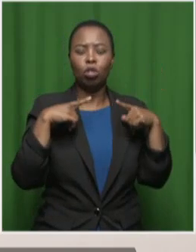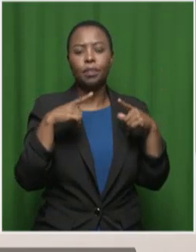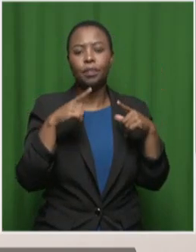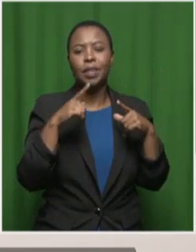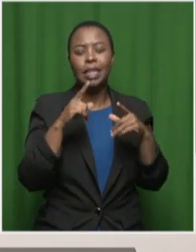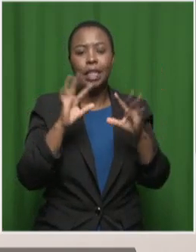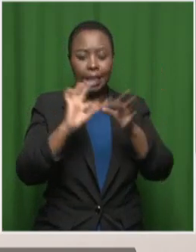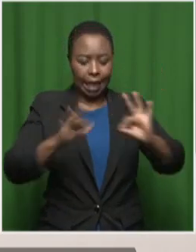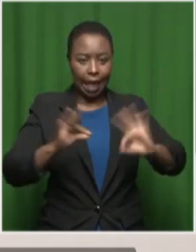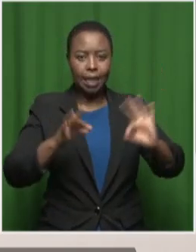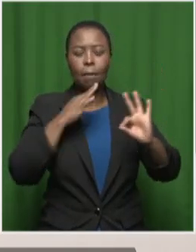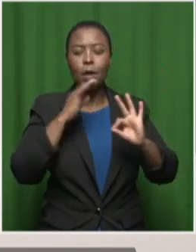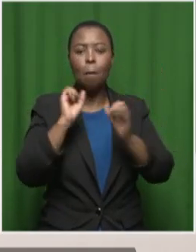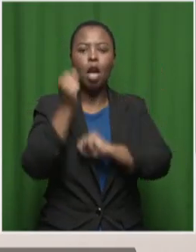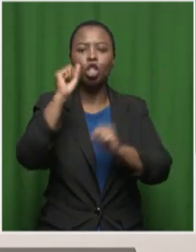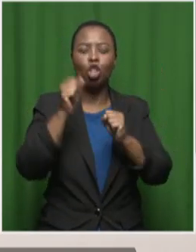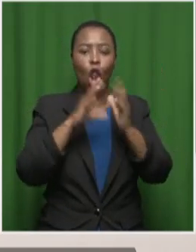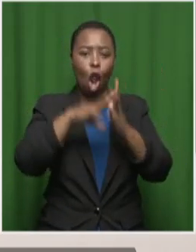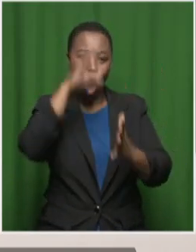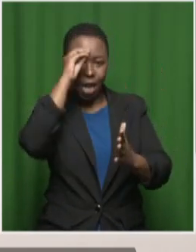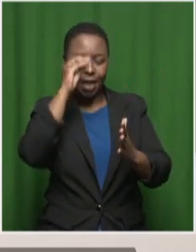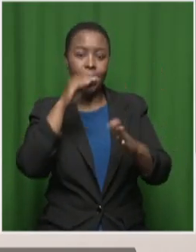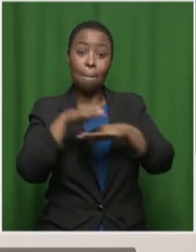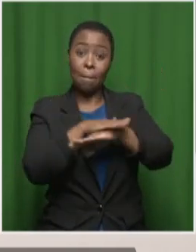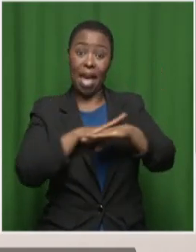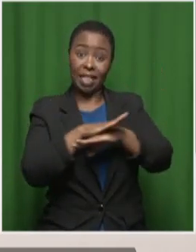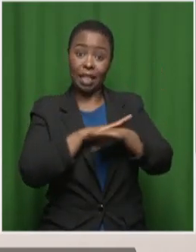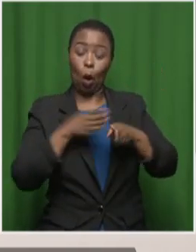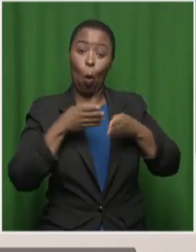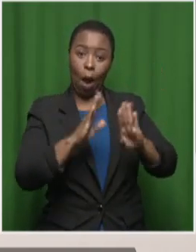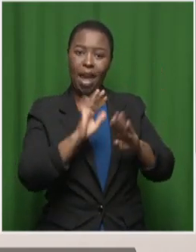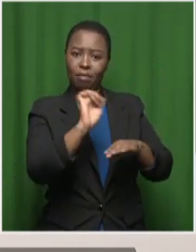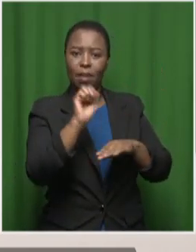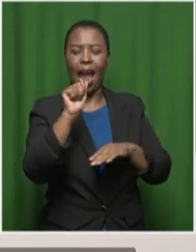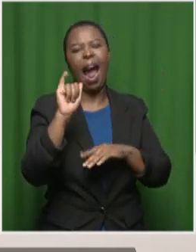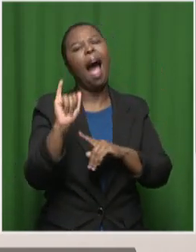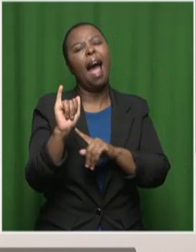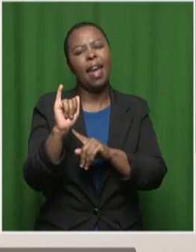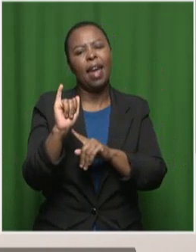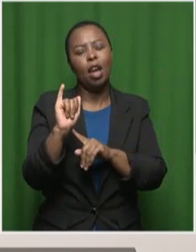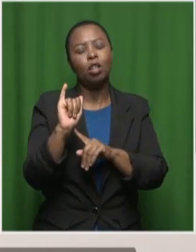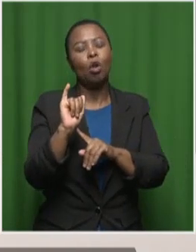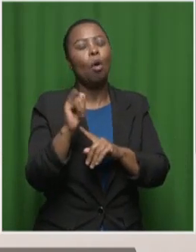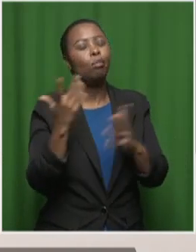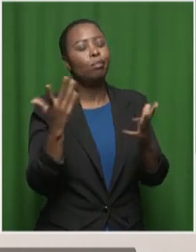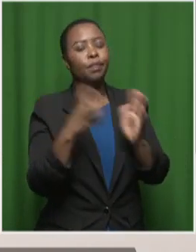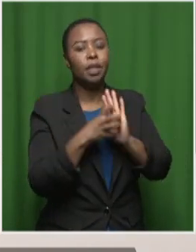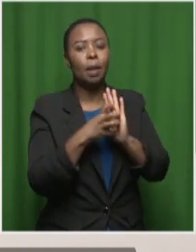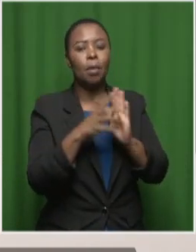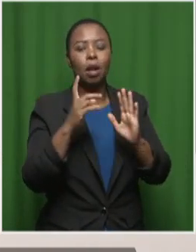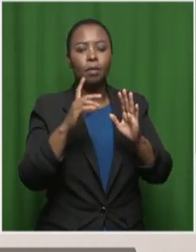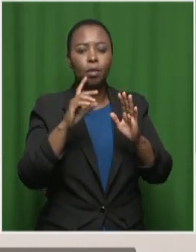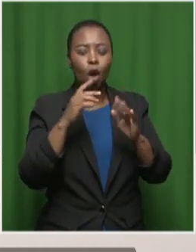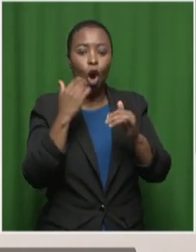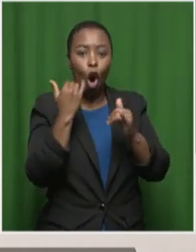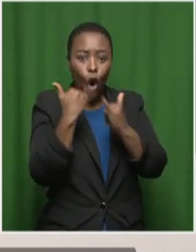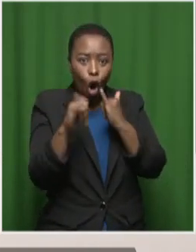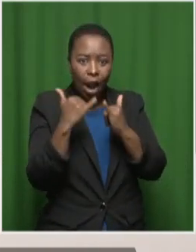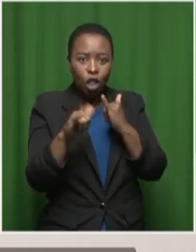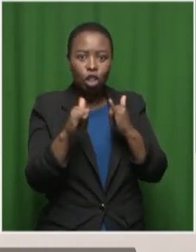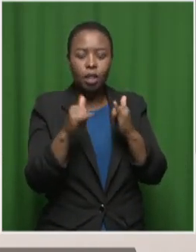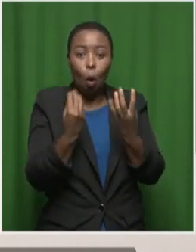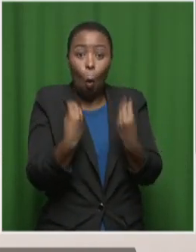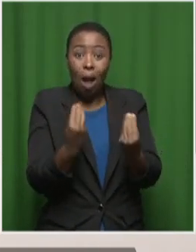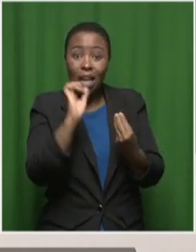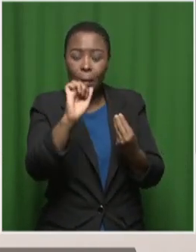machine learning, which is a basic form of AI. So when you're getting corrections in your WhatsApps